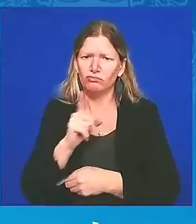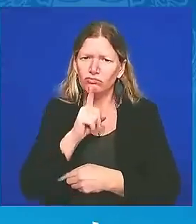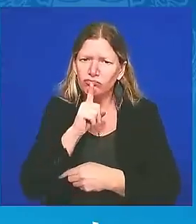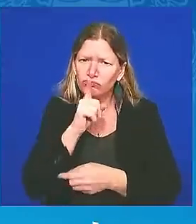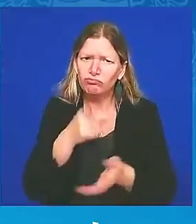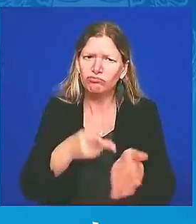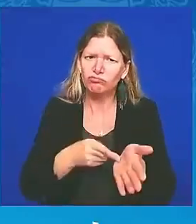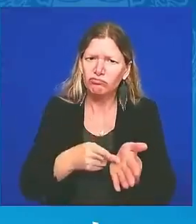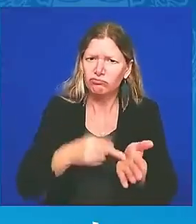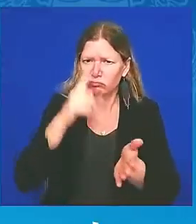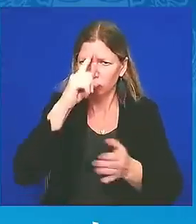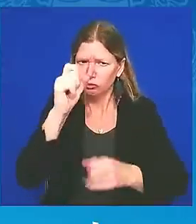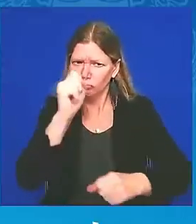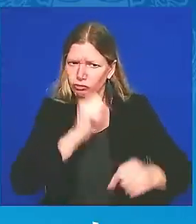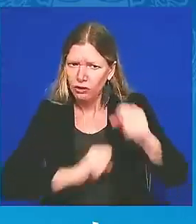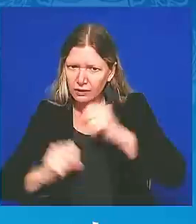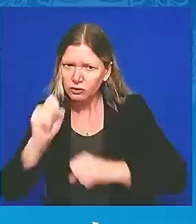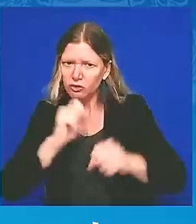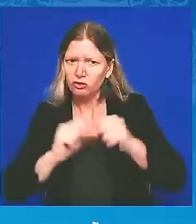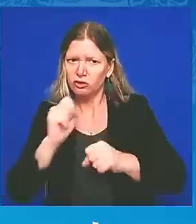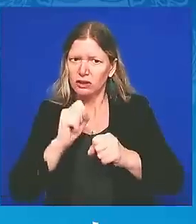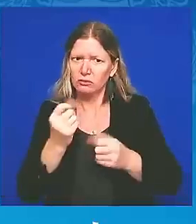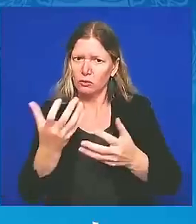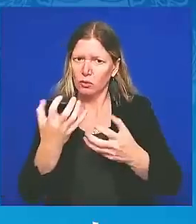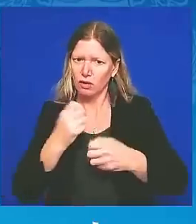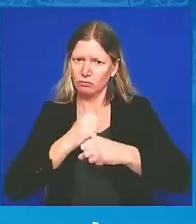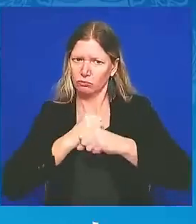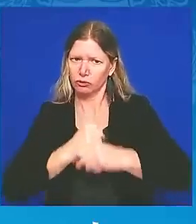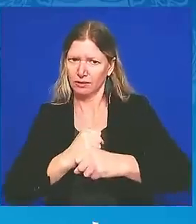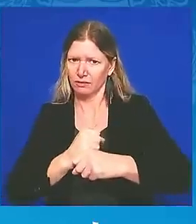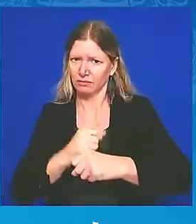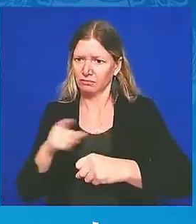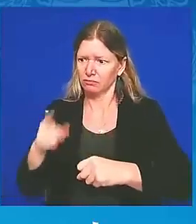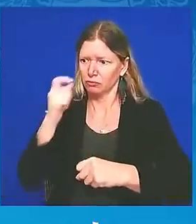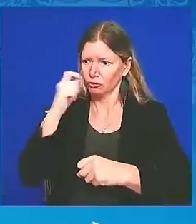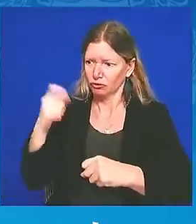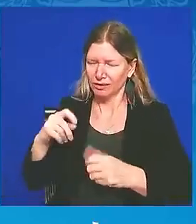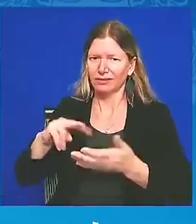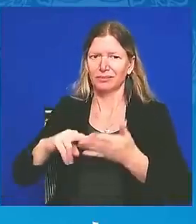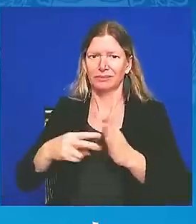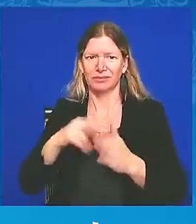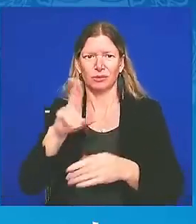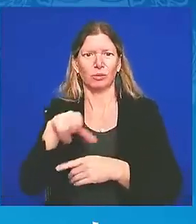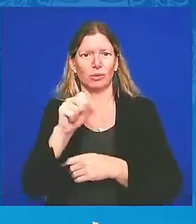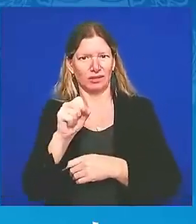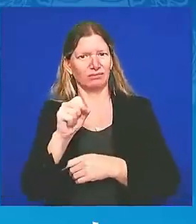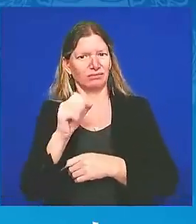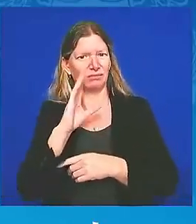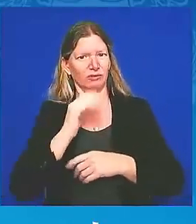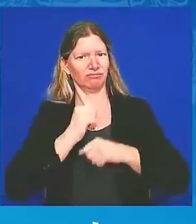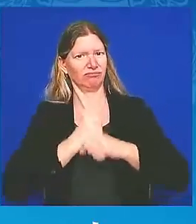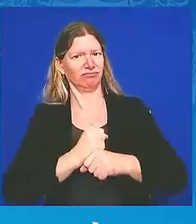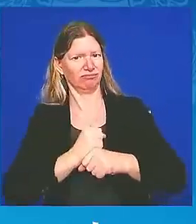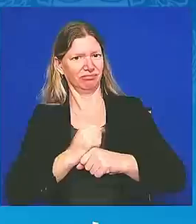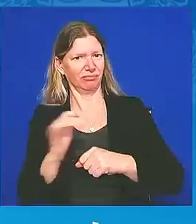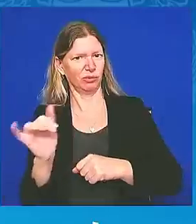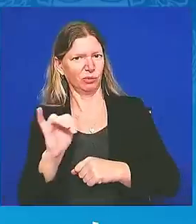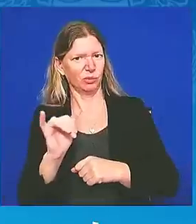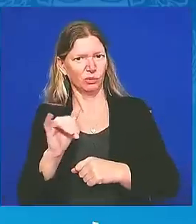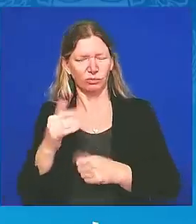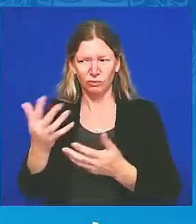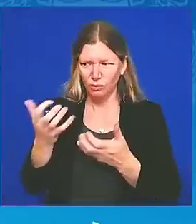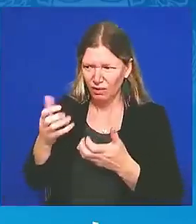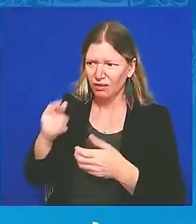the security assistance Ukraine needs to succeed on the battlefield, as demonstrated by President